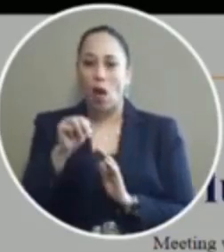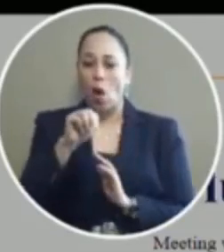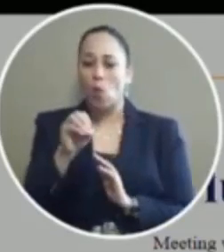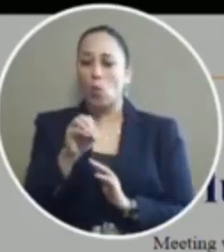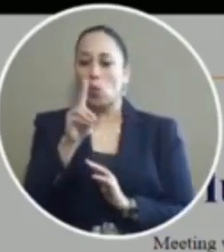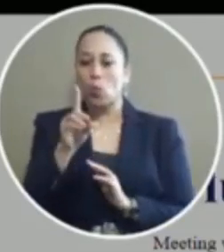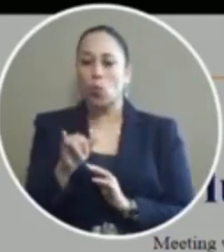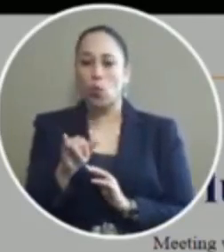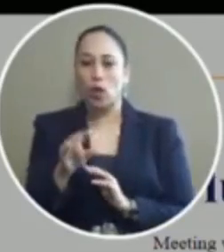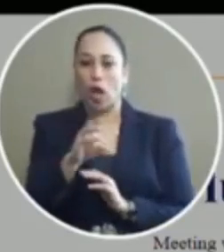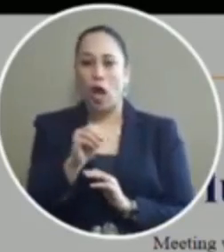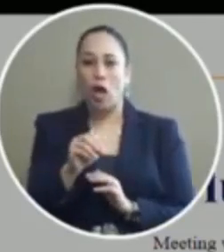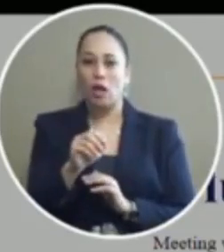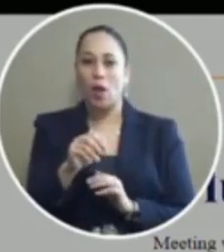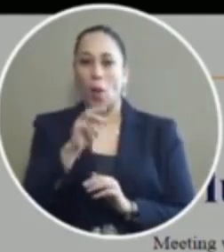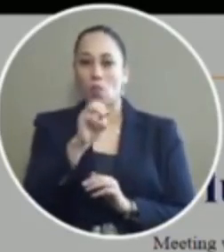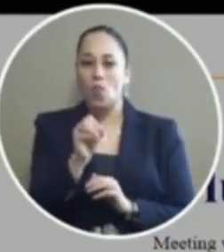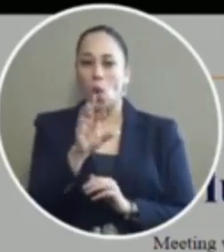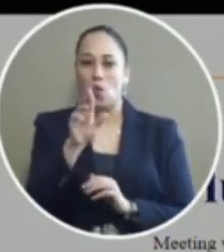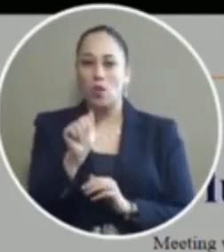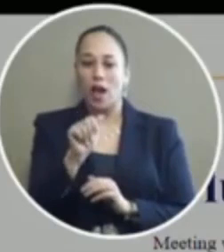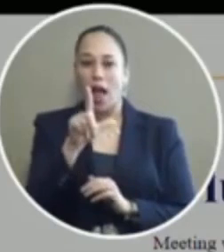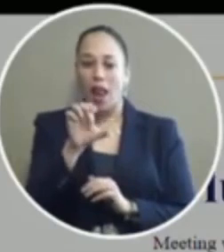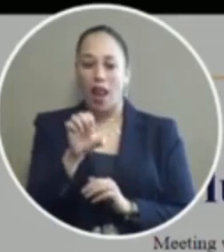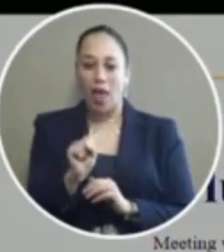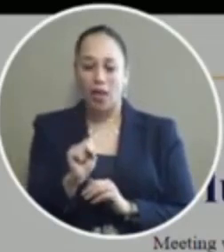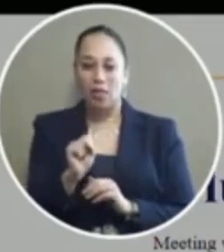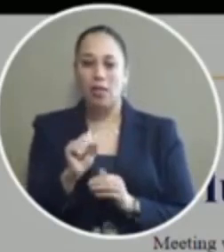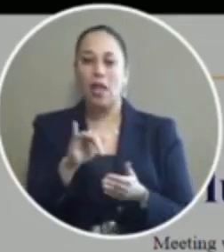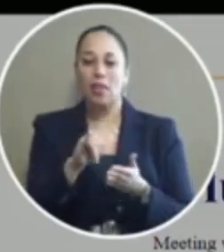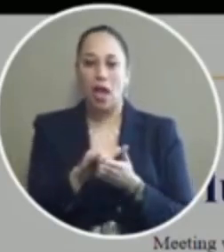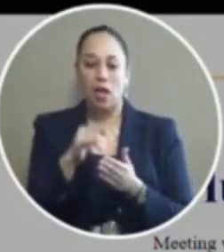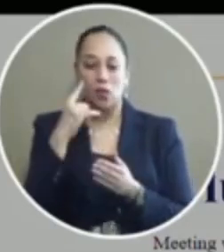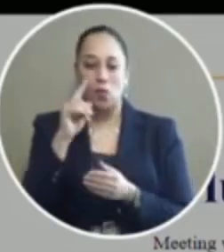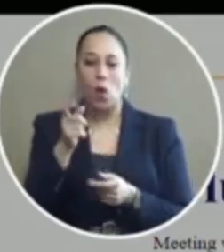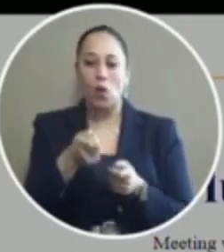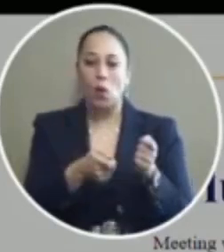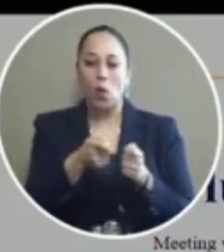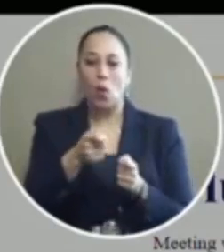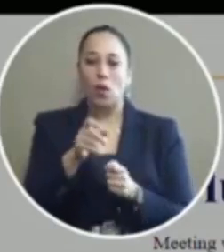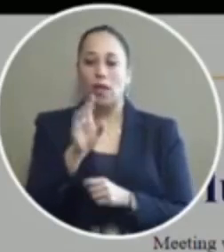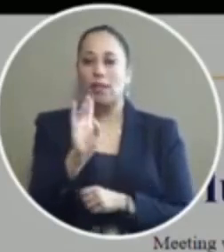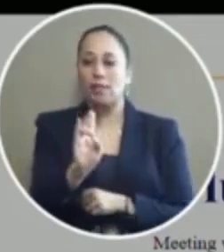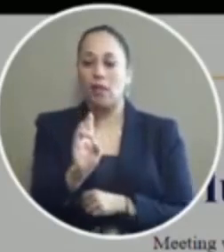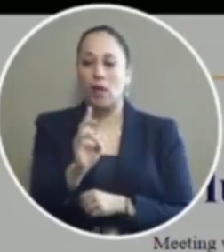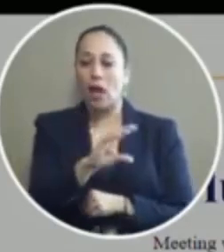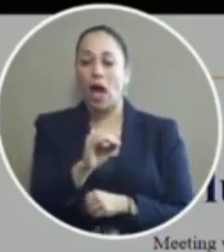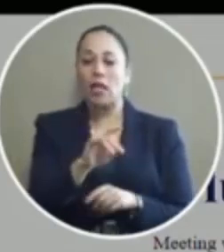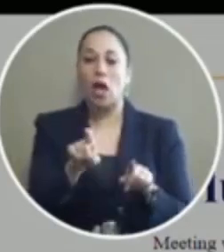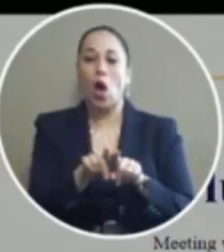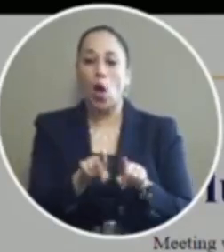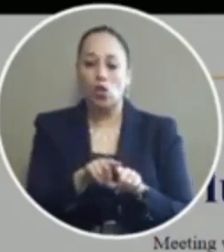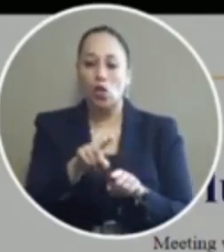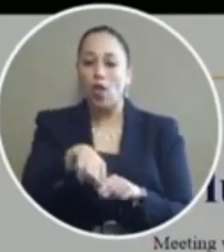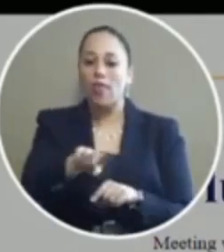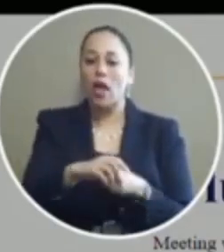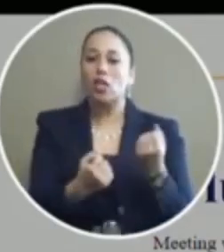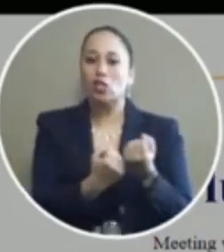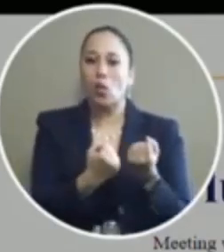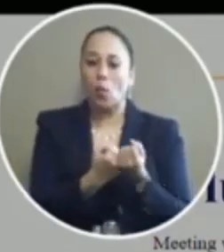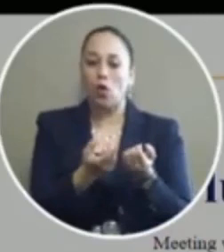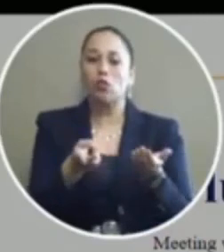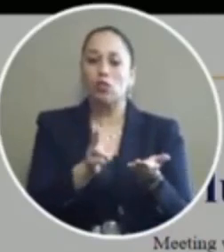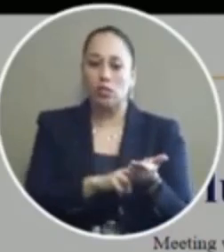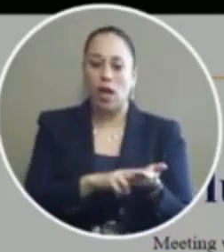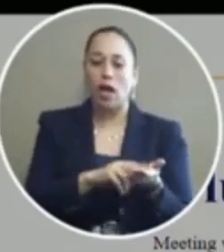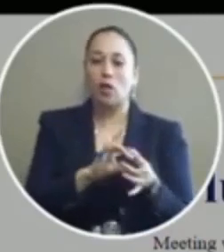judge Ruben Morales who's also online out of colony court 7 on and they also they support the sight and release